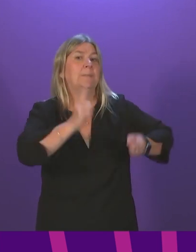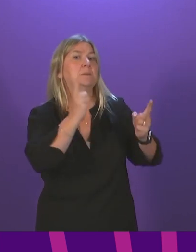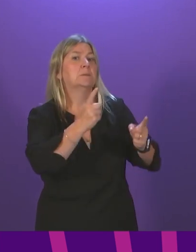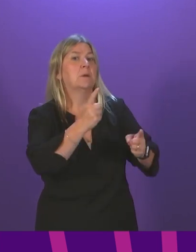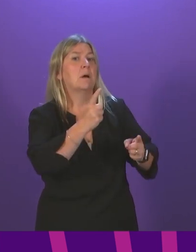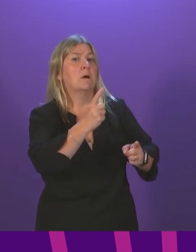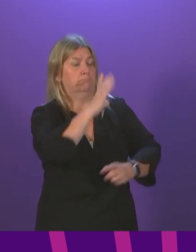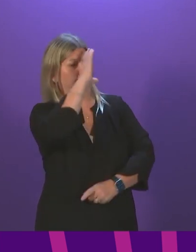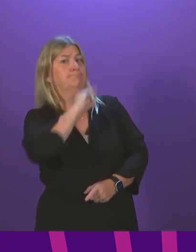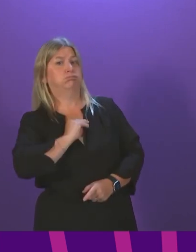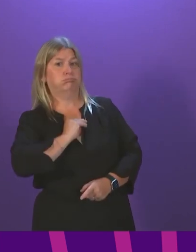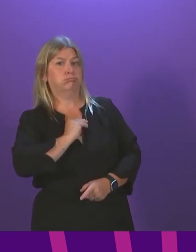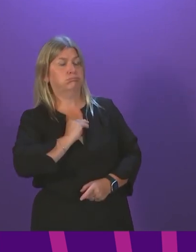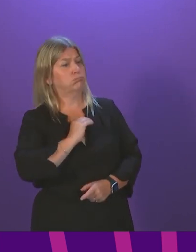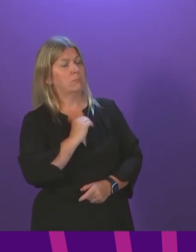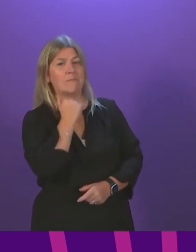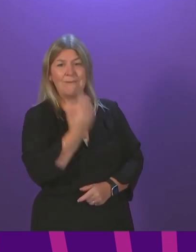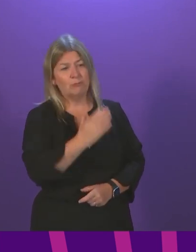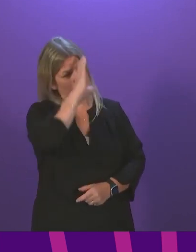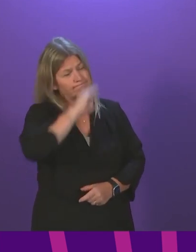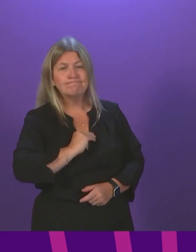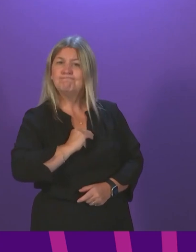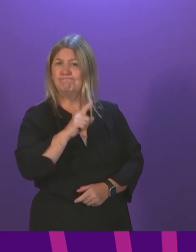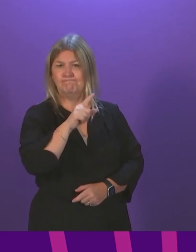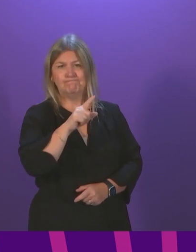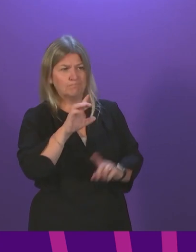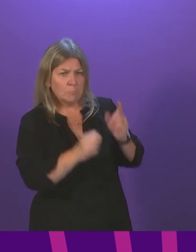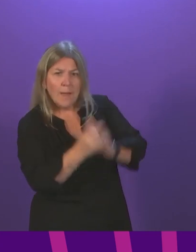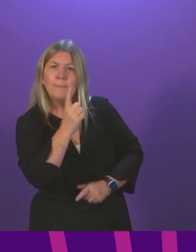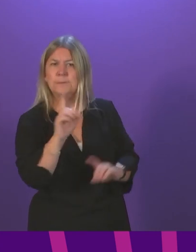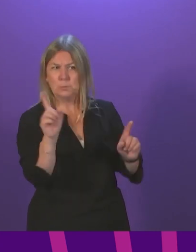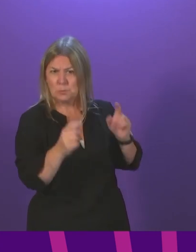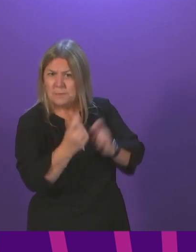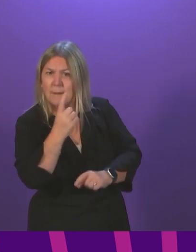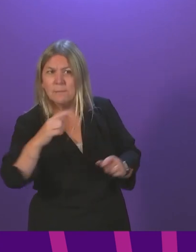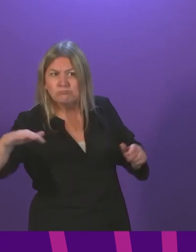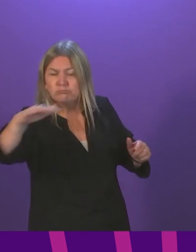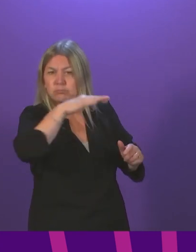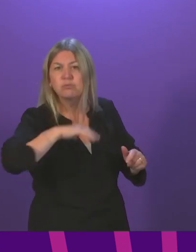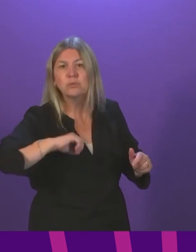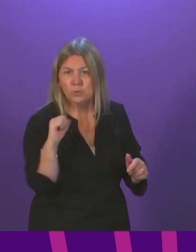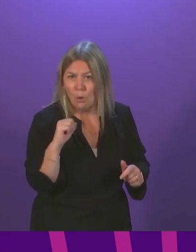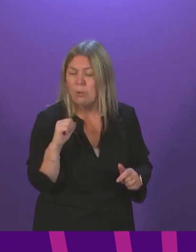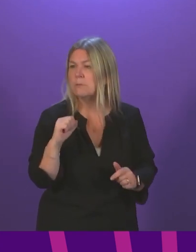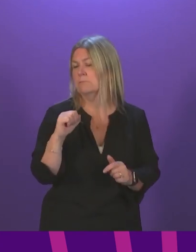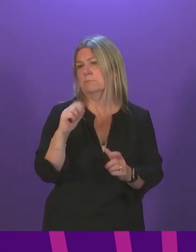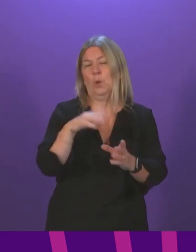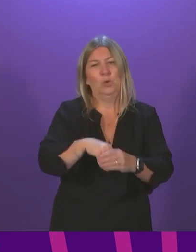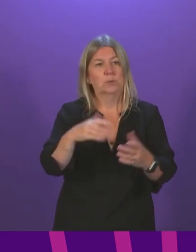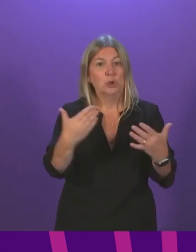overseeing that on a daily basis. It involves and includes new standards for treatment to